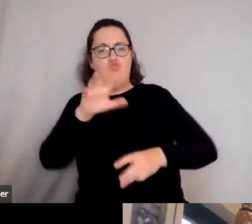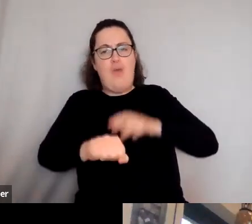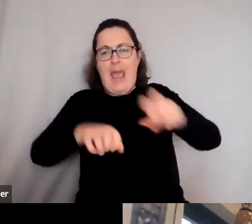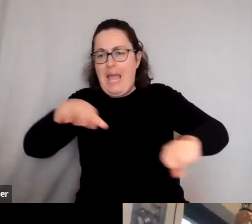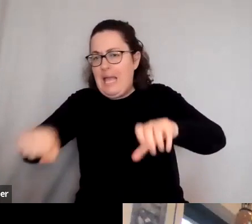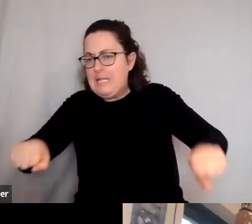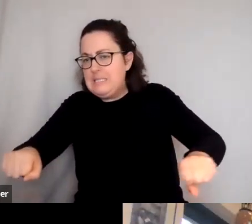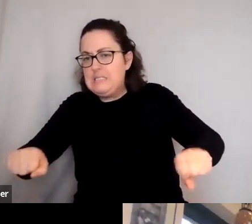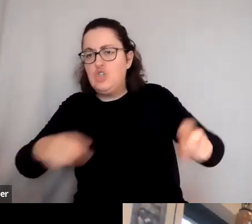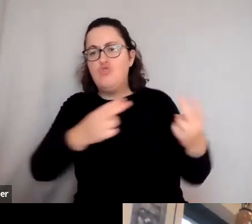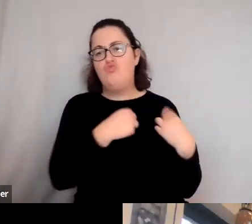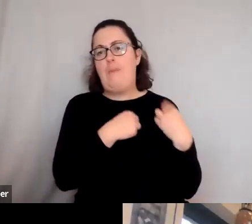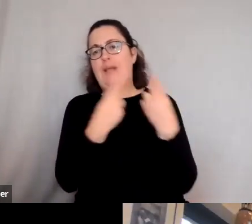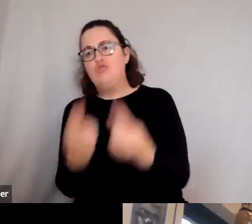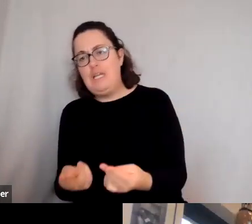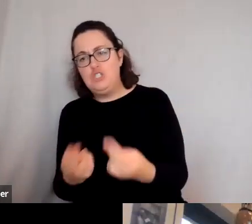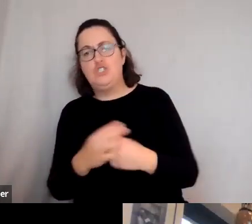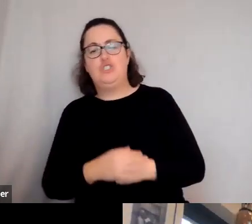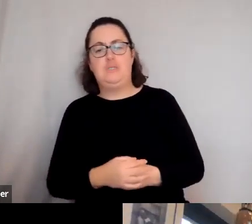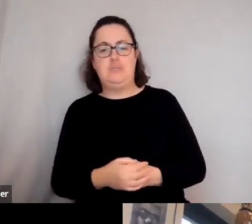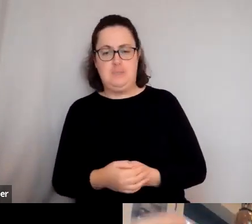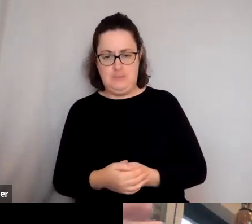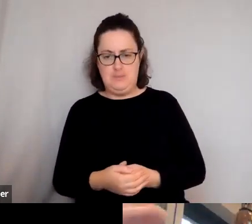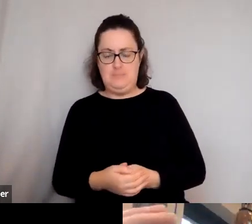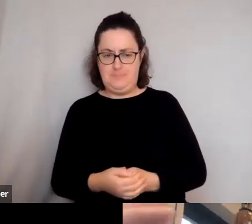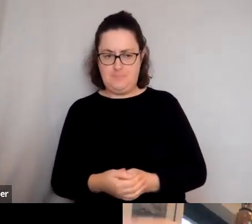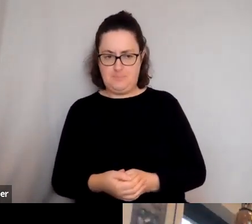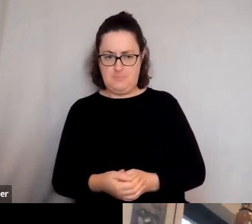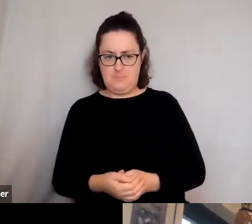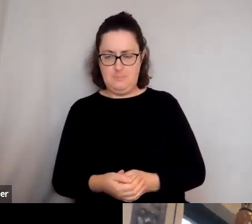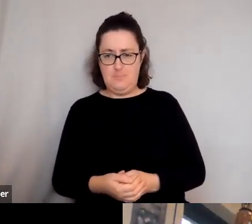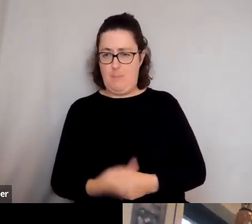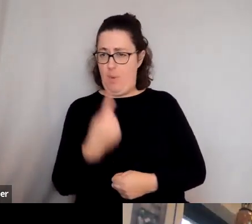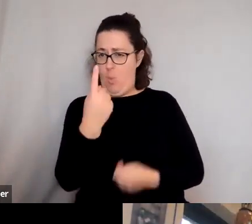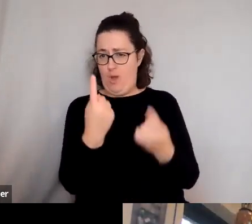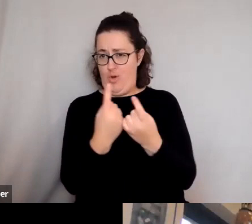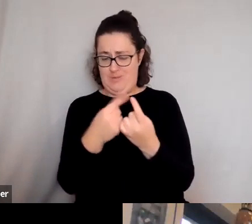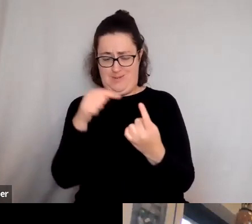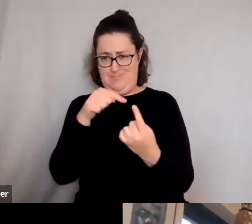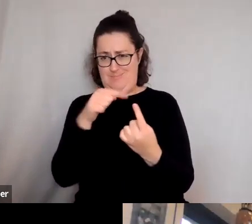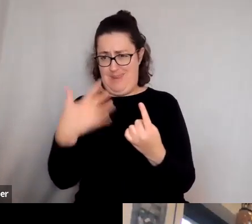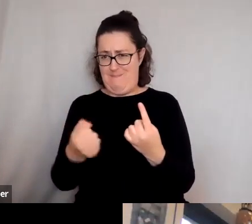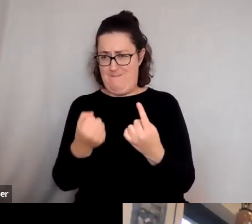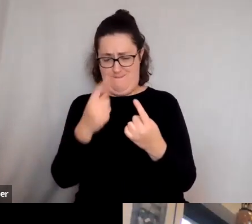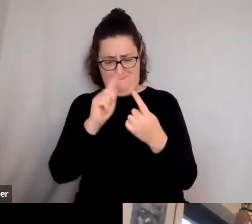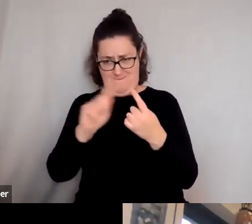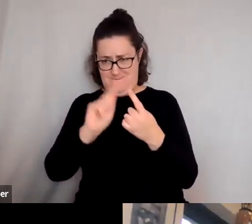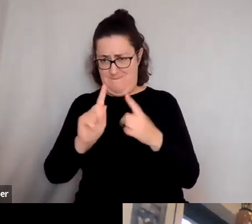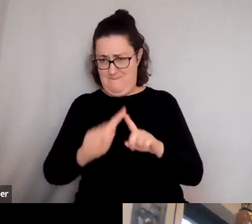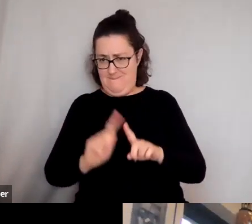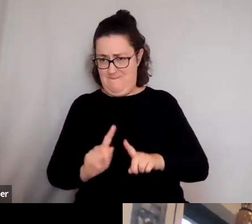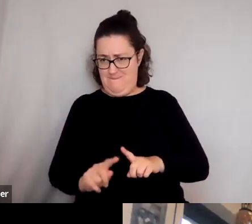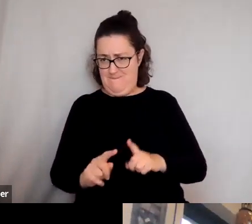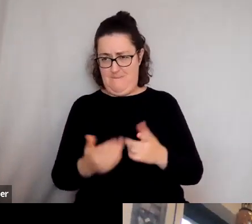of repatriation, um, you know, in a single object. You know, and people, it's great to